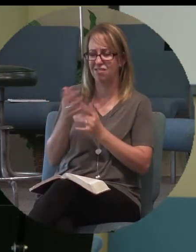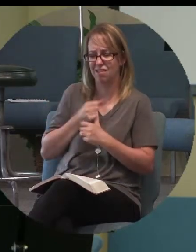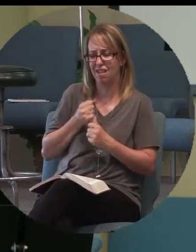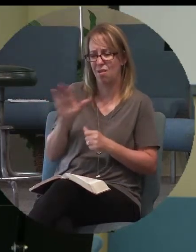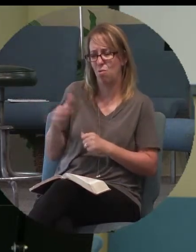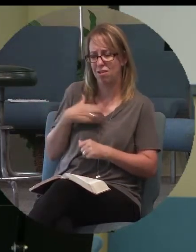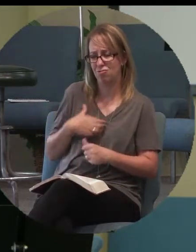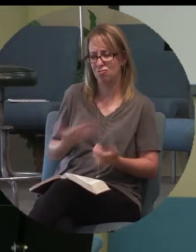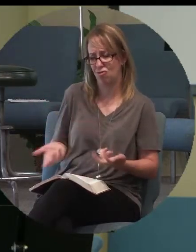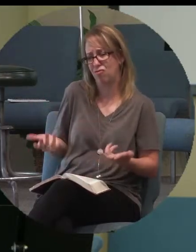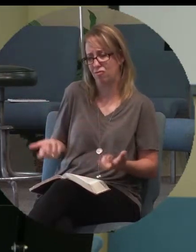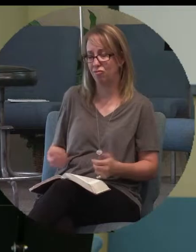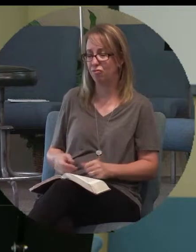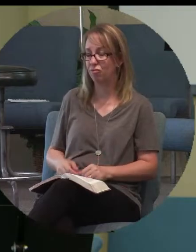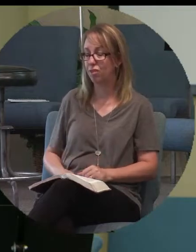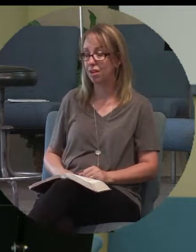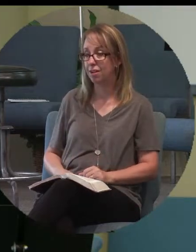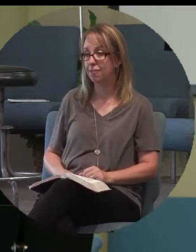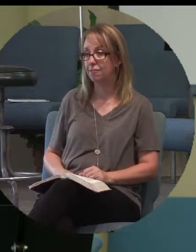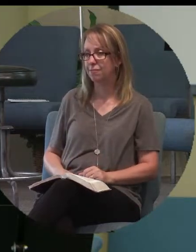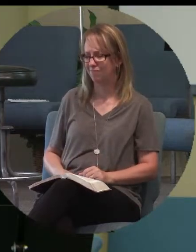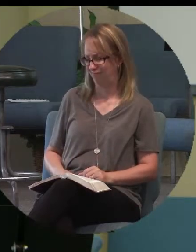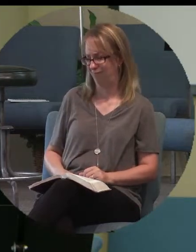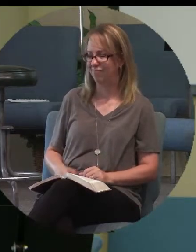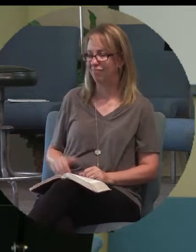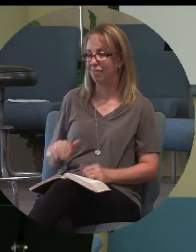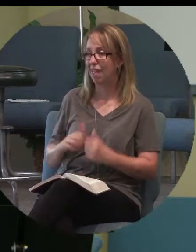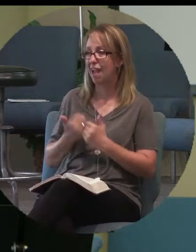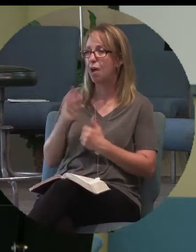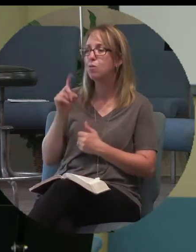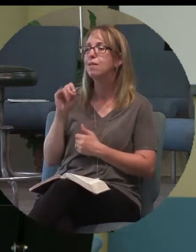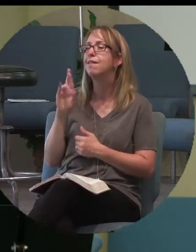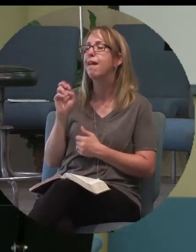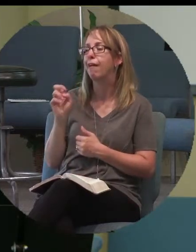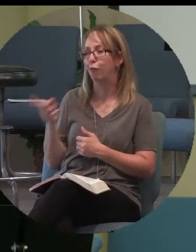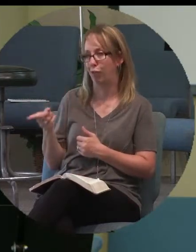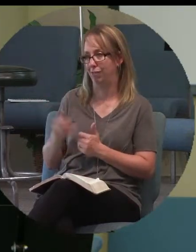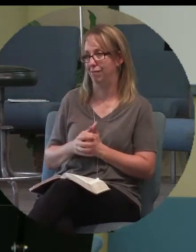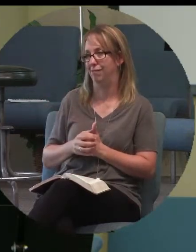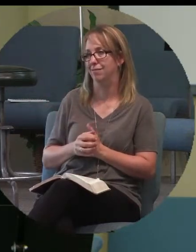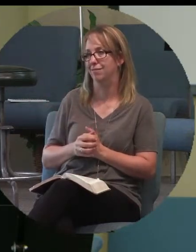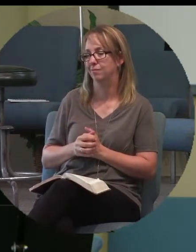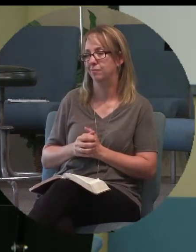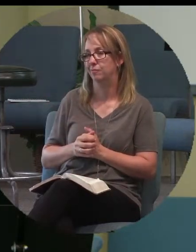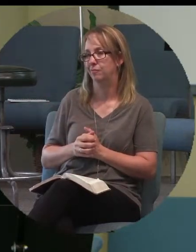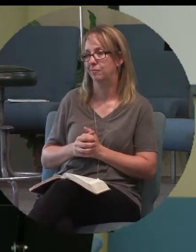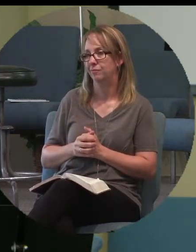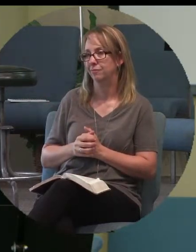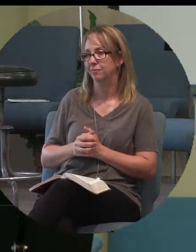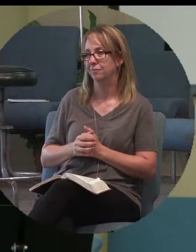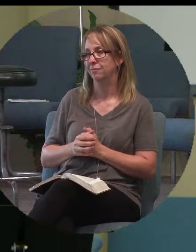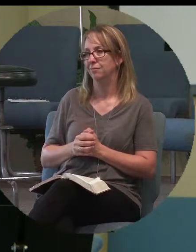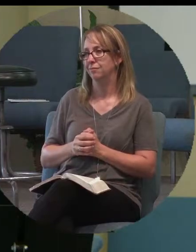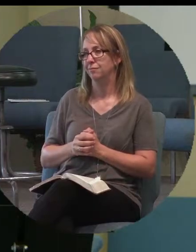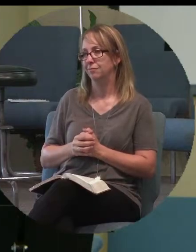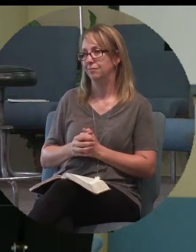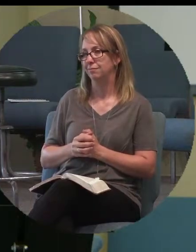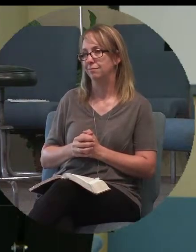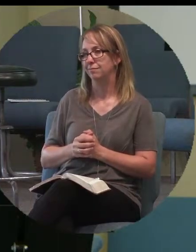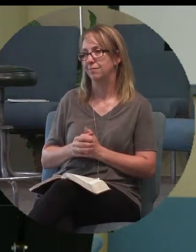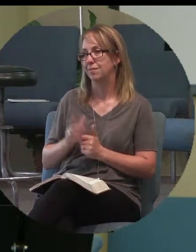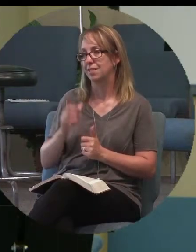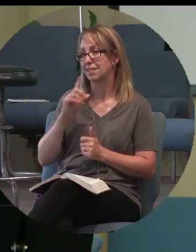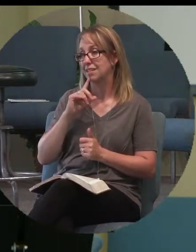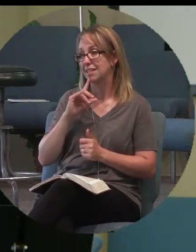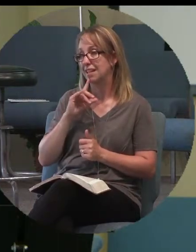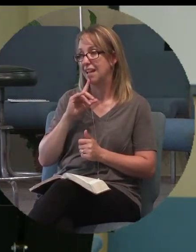deserved. How dare he supplant the Old